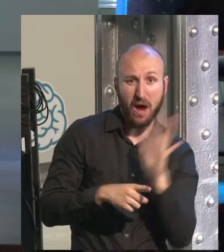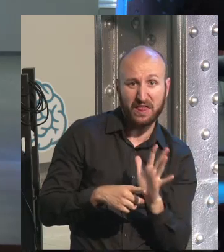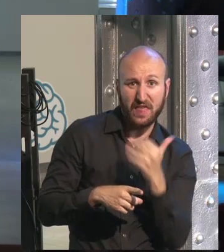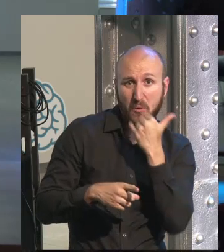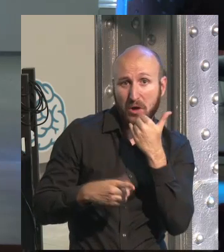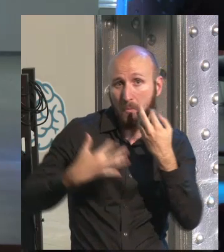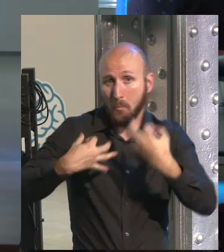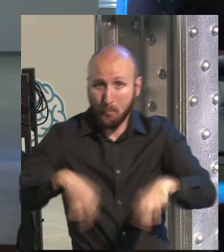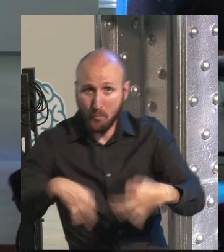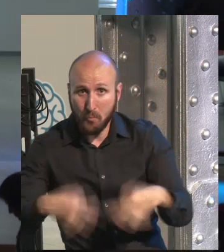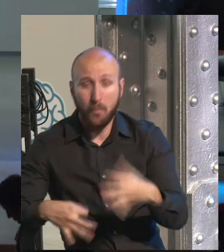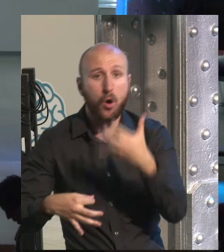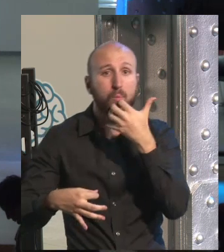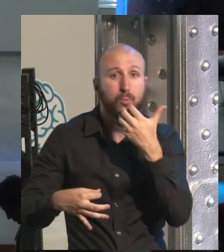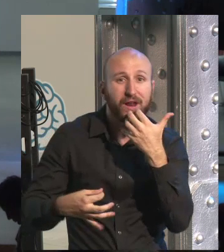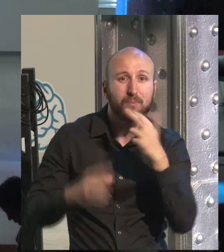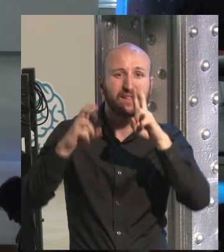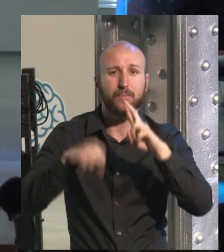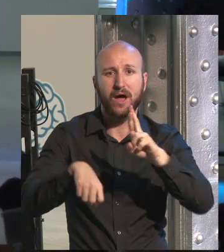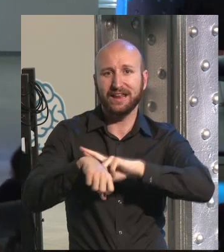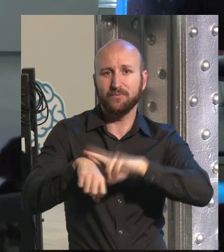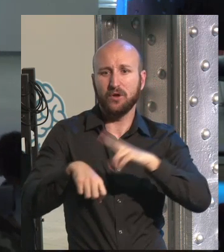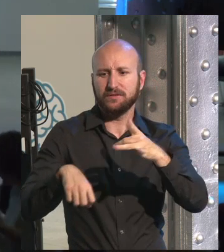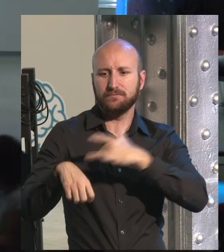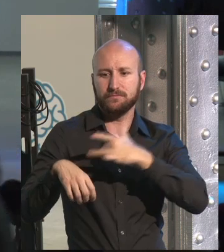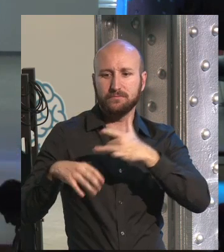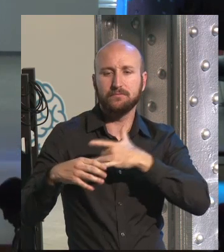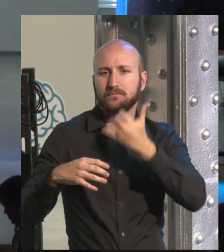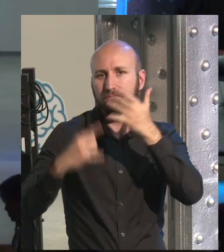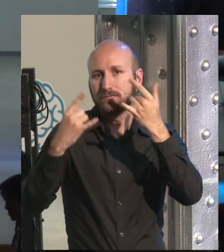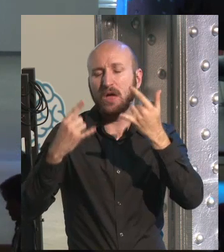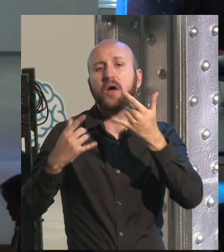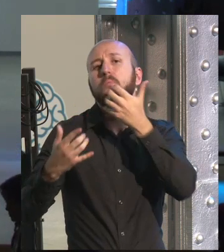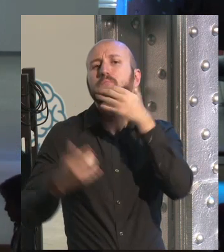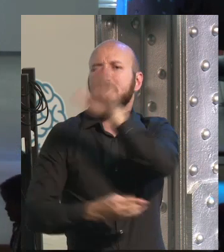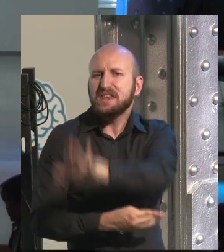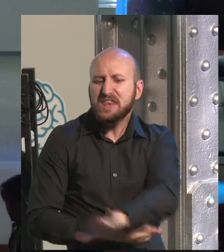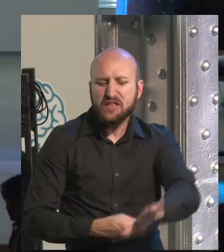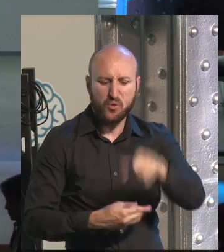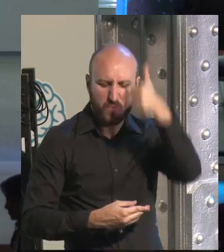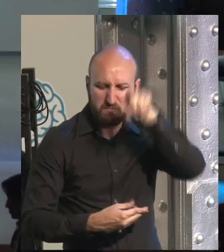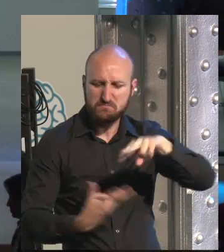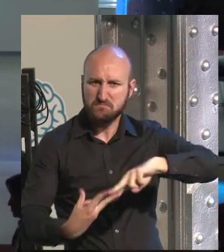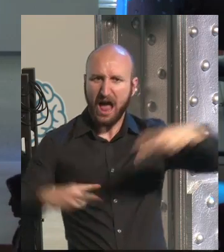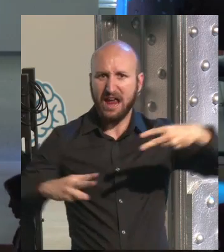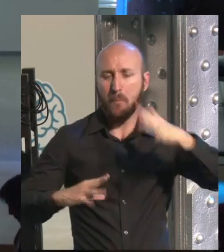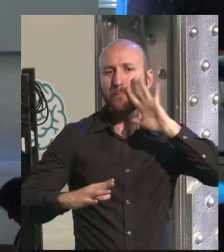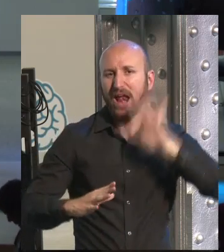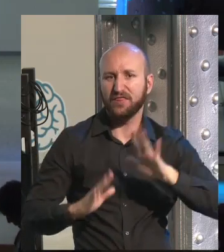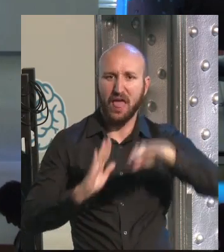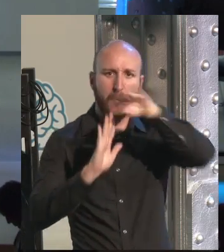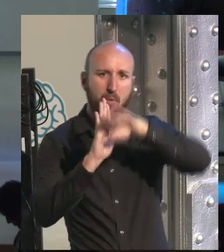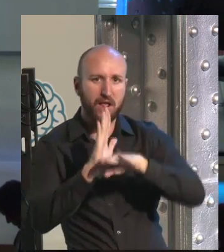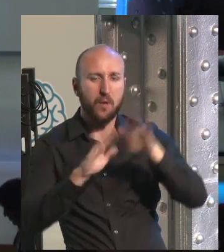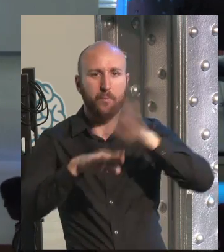the future. And things that, for example, the circadian